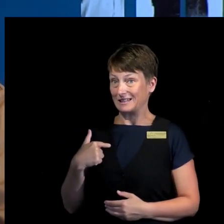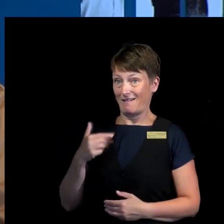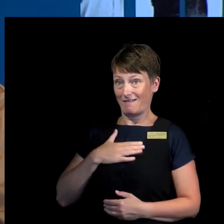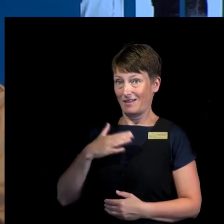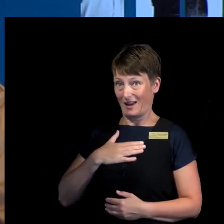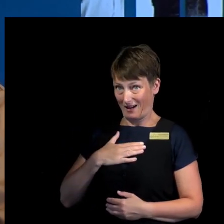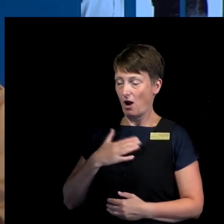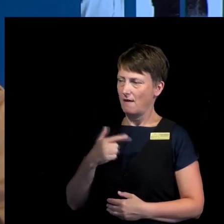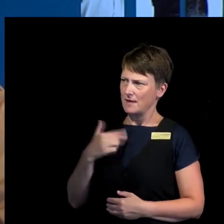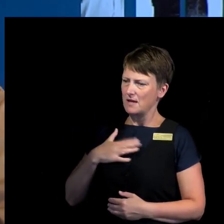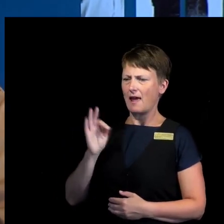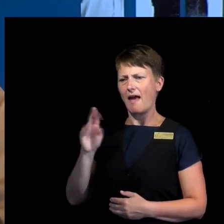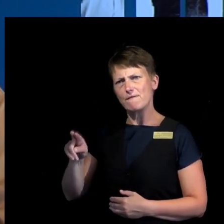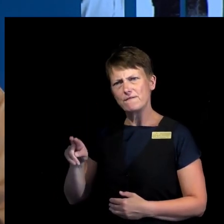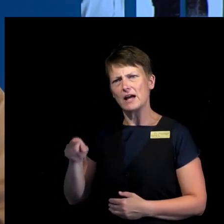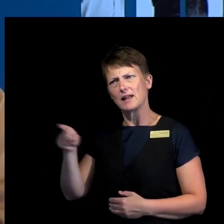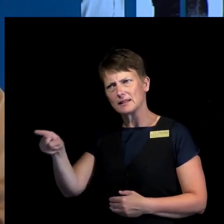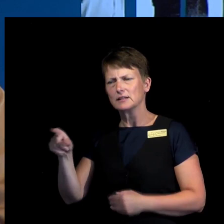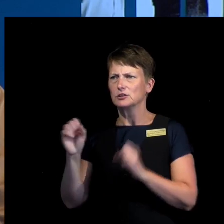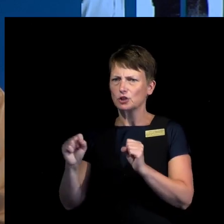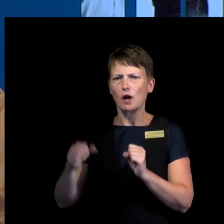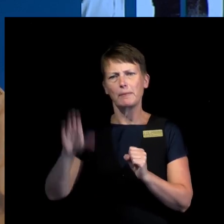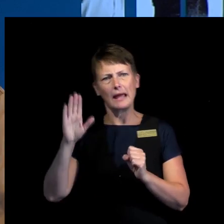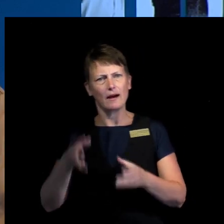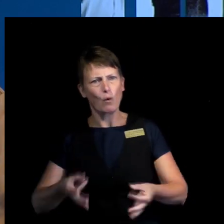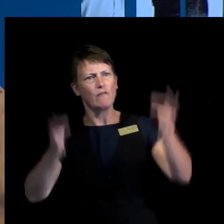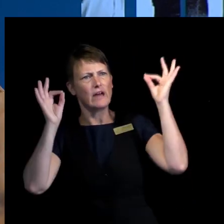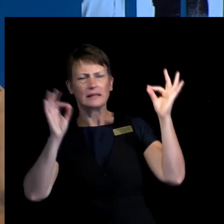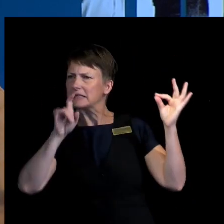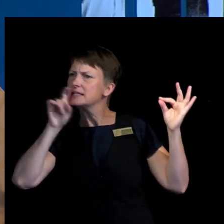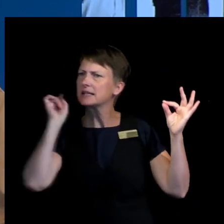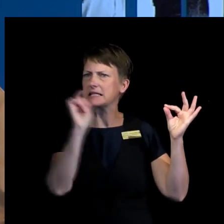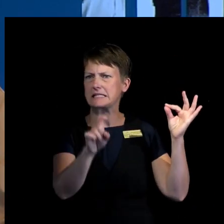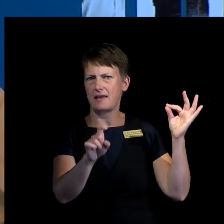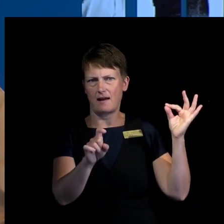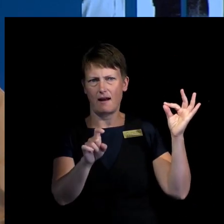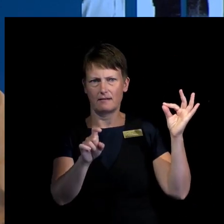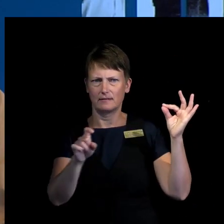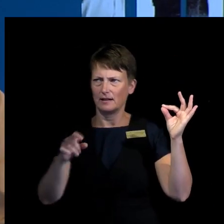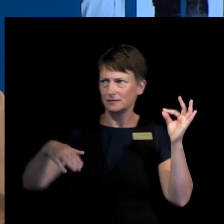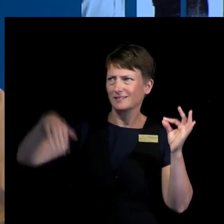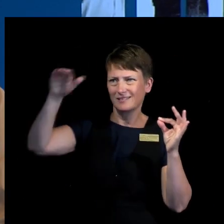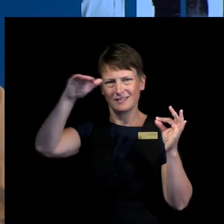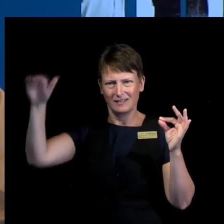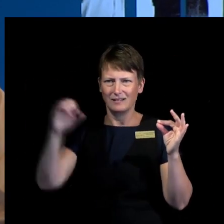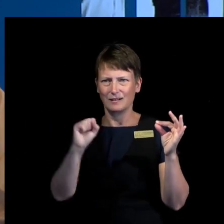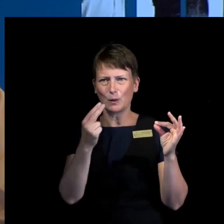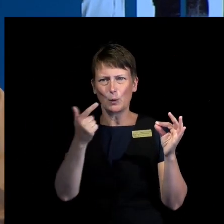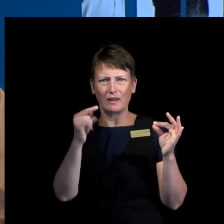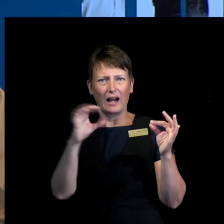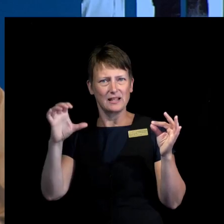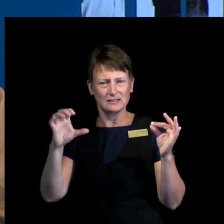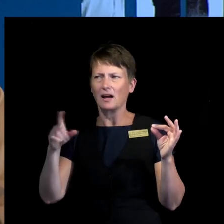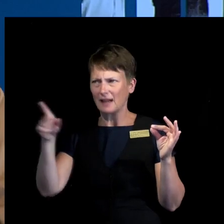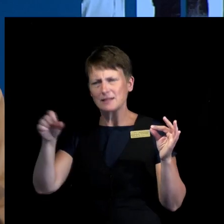more articulated criticism, public criticism, and from the top level, from Gutierrez himself. But the second